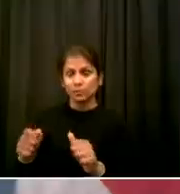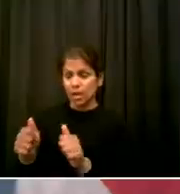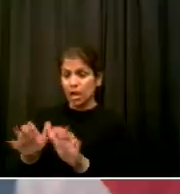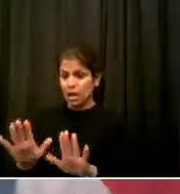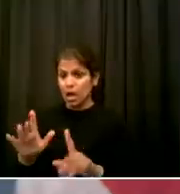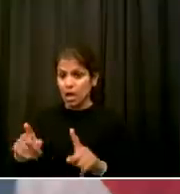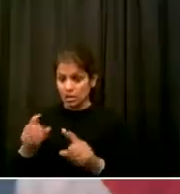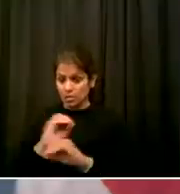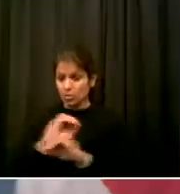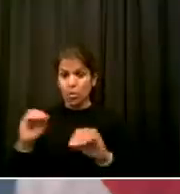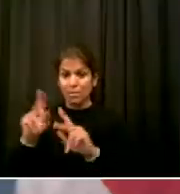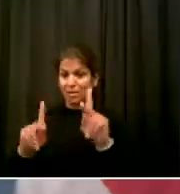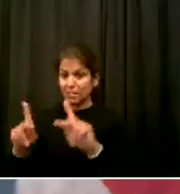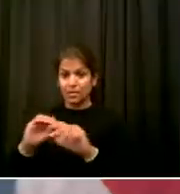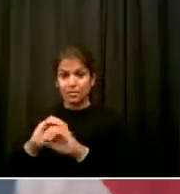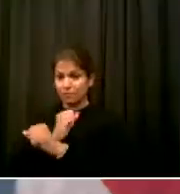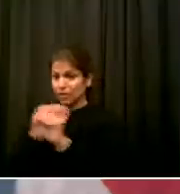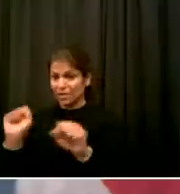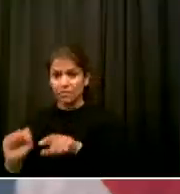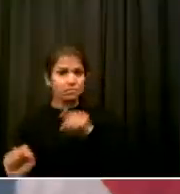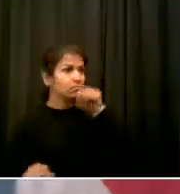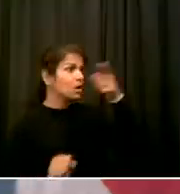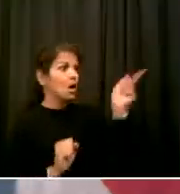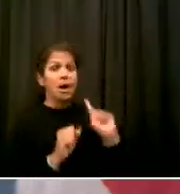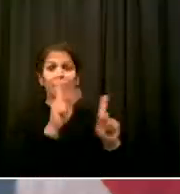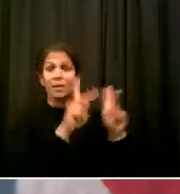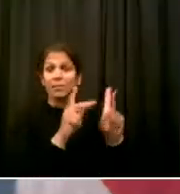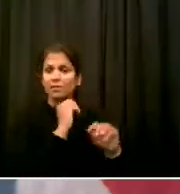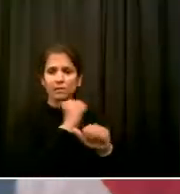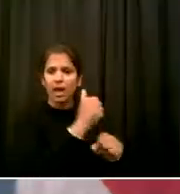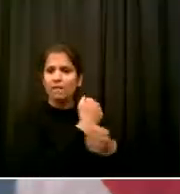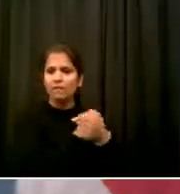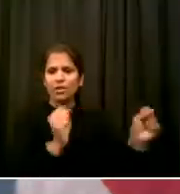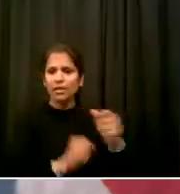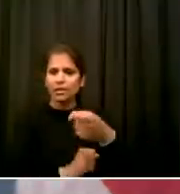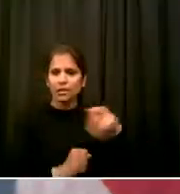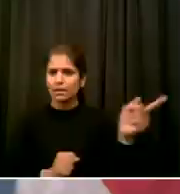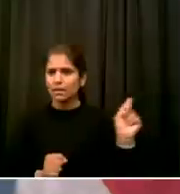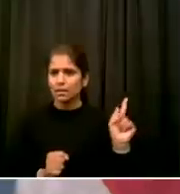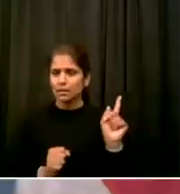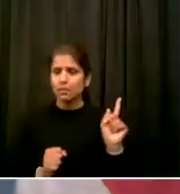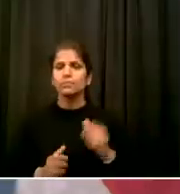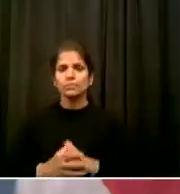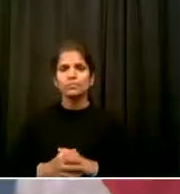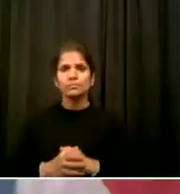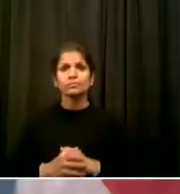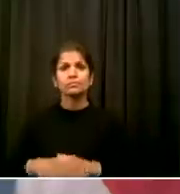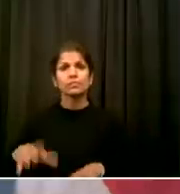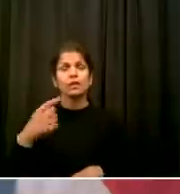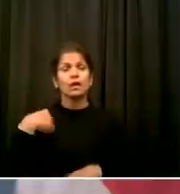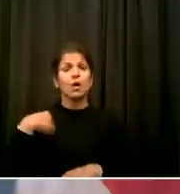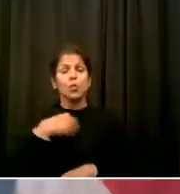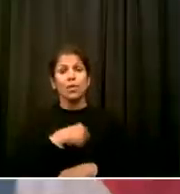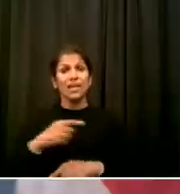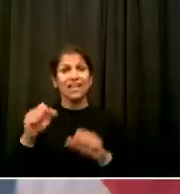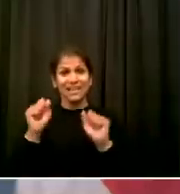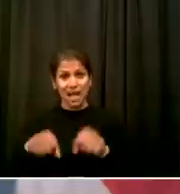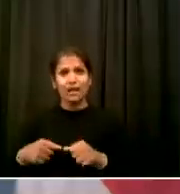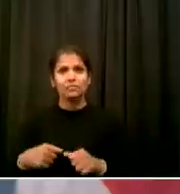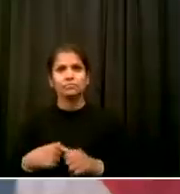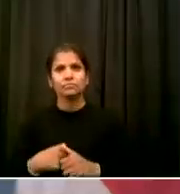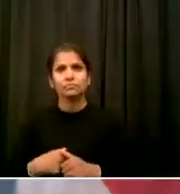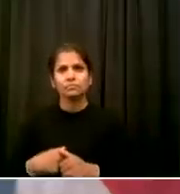it is necessary to build trust We can correct the record We can clean our wounds